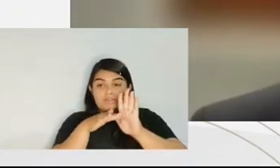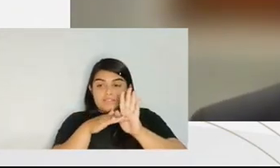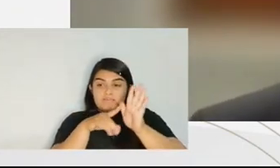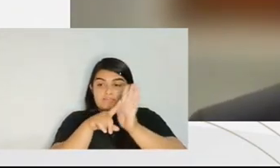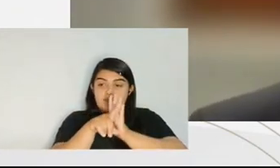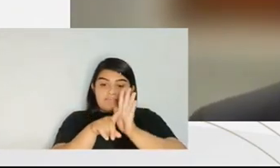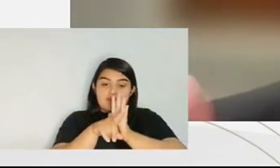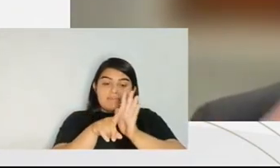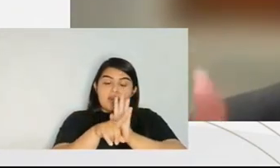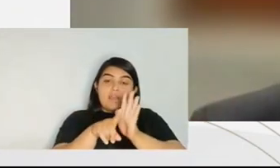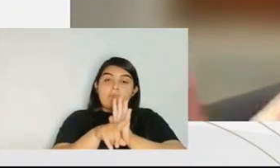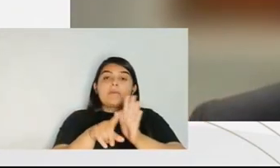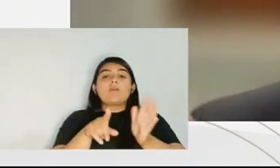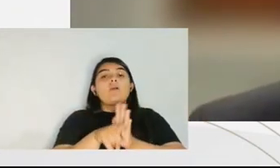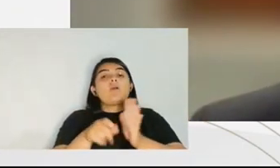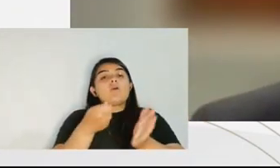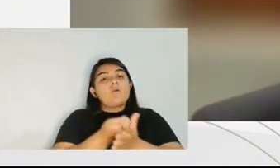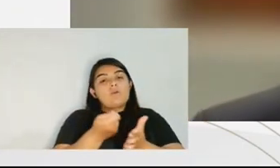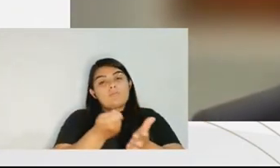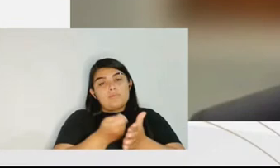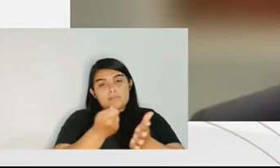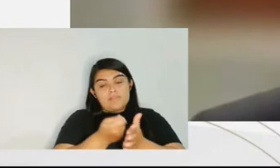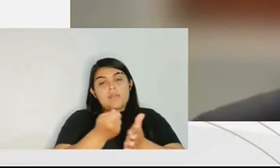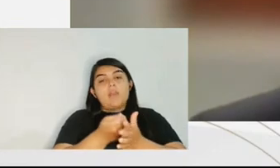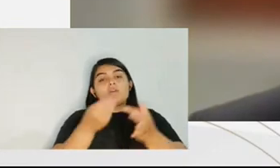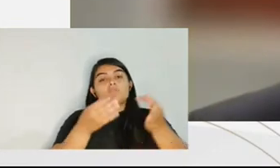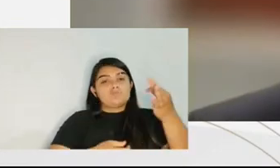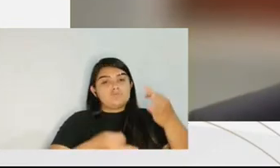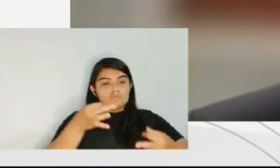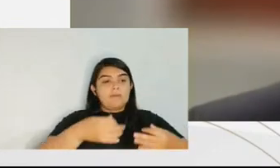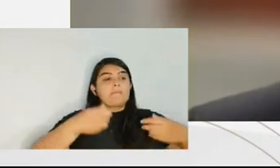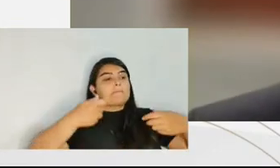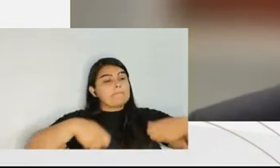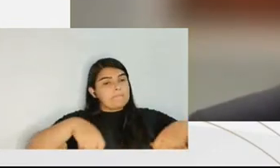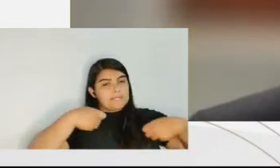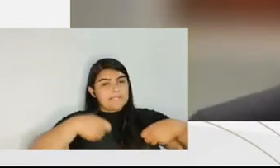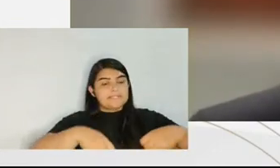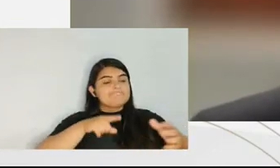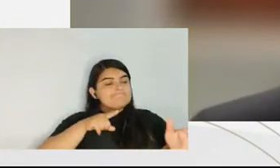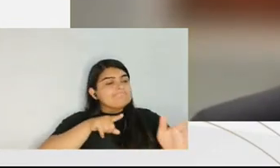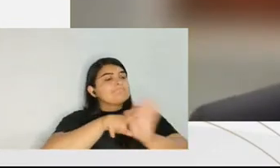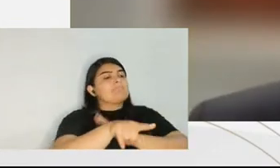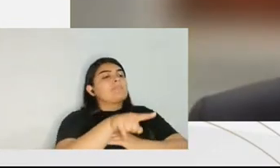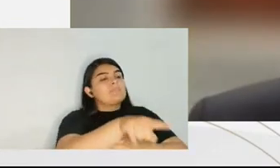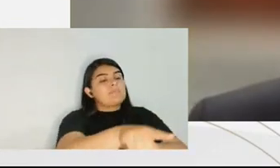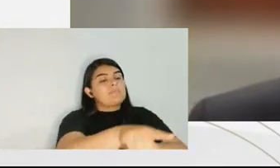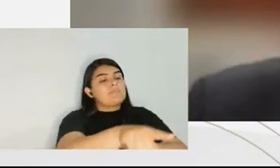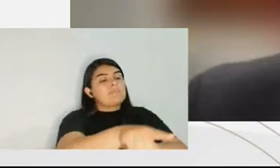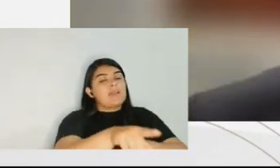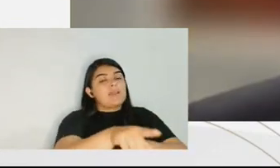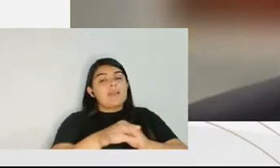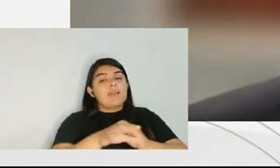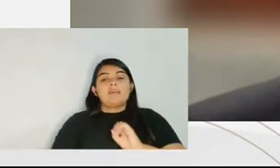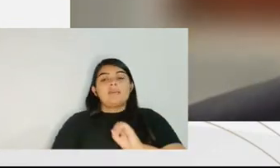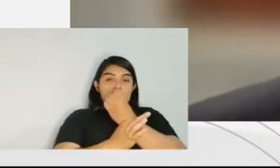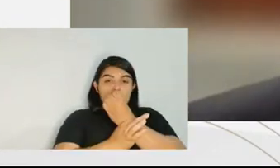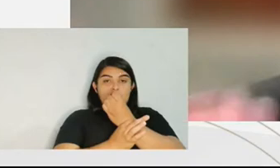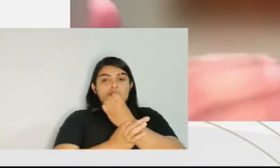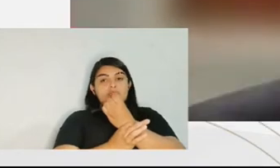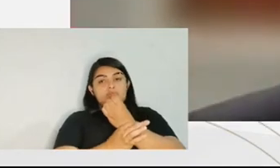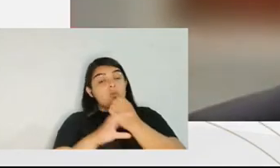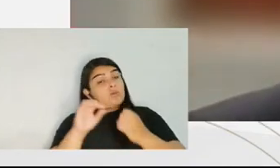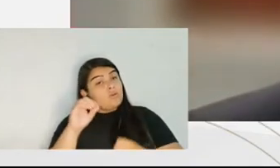There are some questions that must be made, that the judge must make to